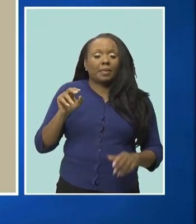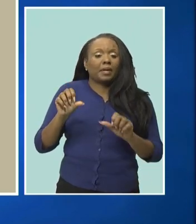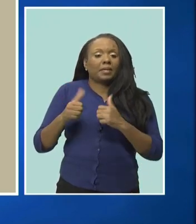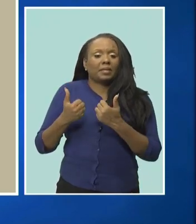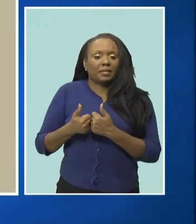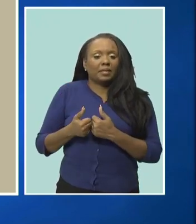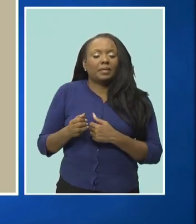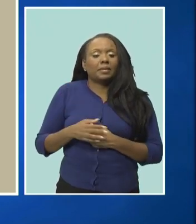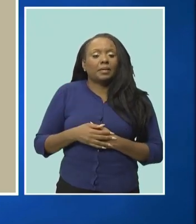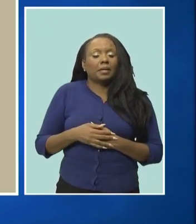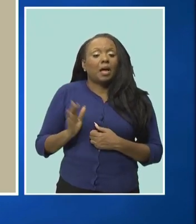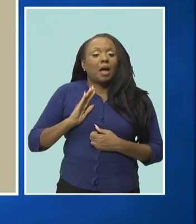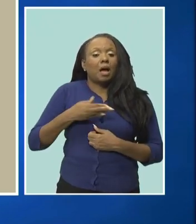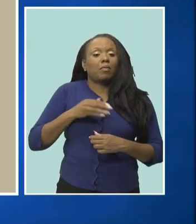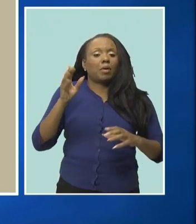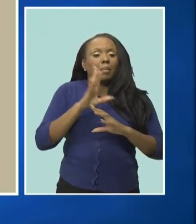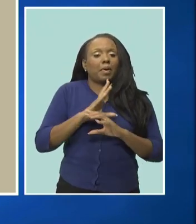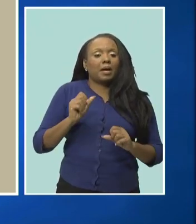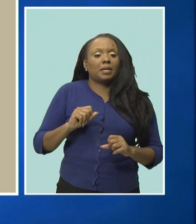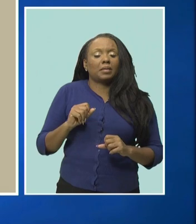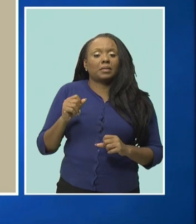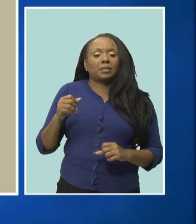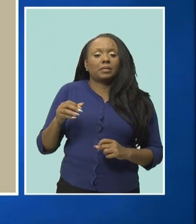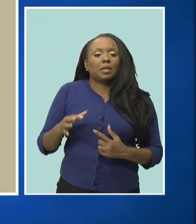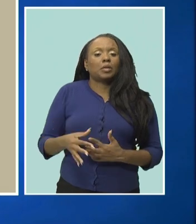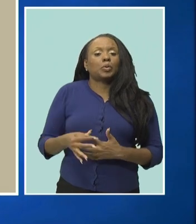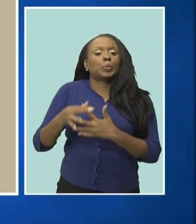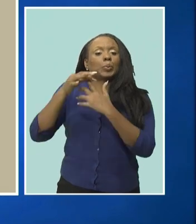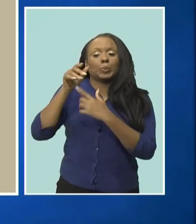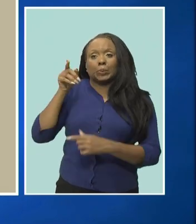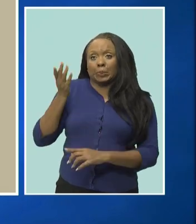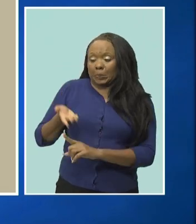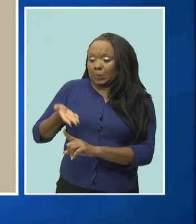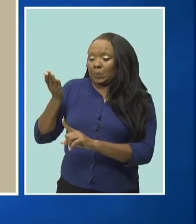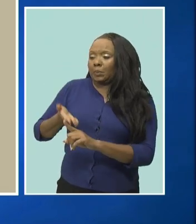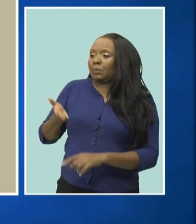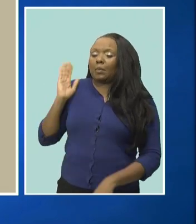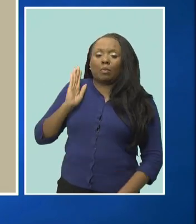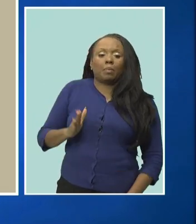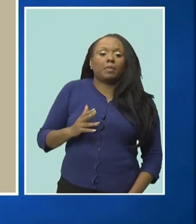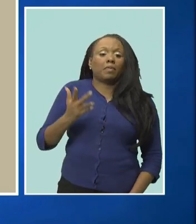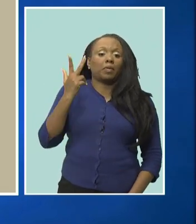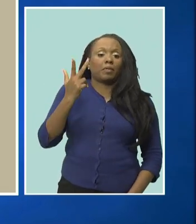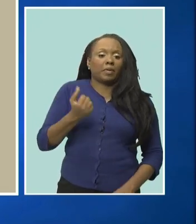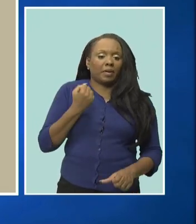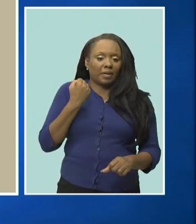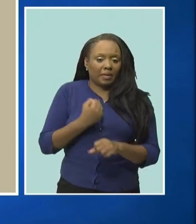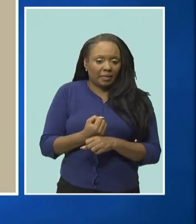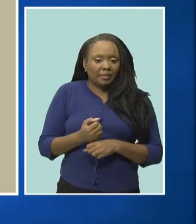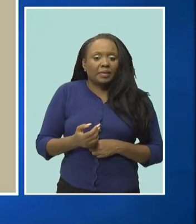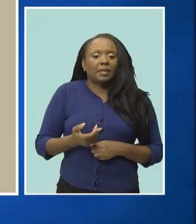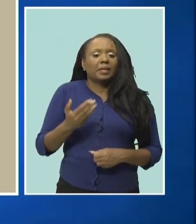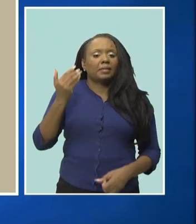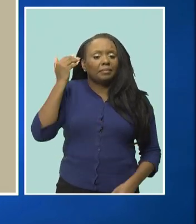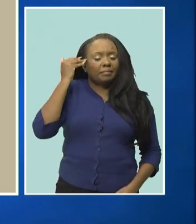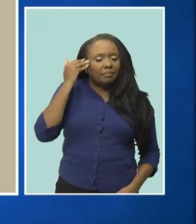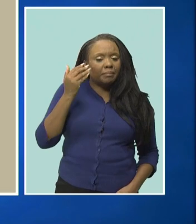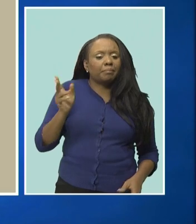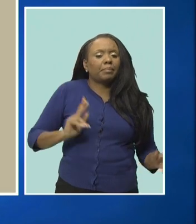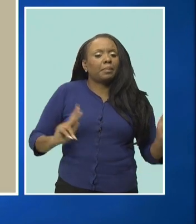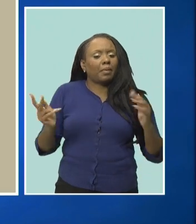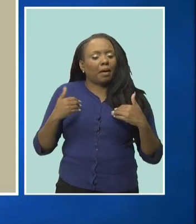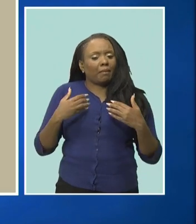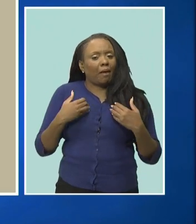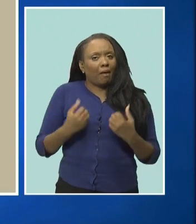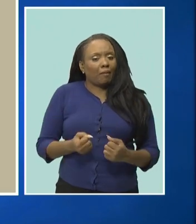Dame Sandra Mason the appointment is for three years commencing on his appointment Mr. Dotton said he acknowledged the confidence